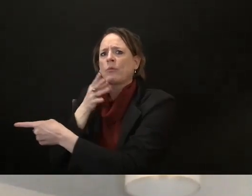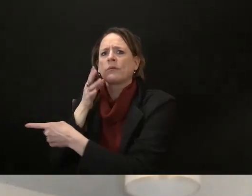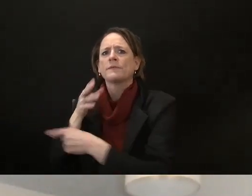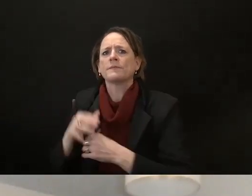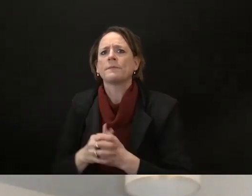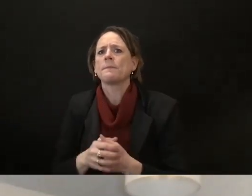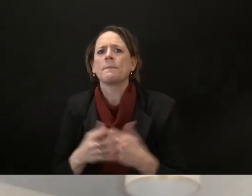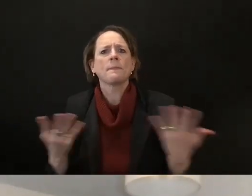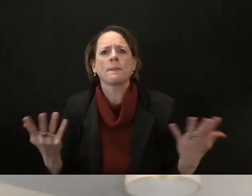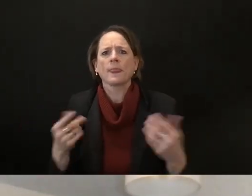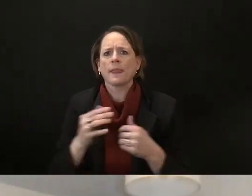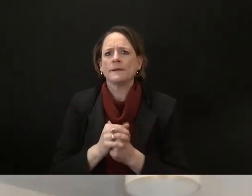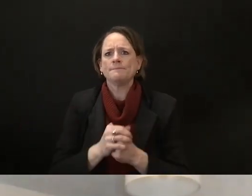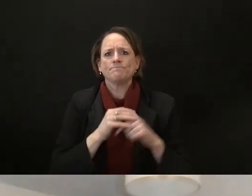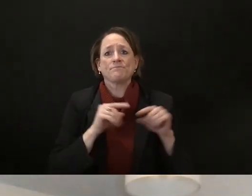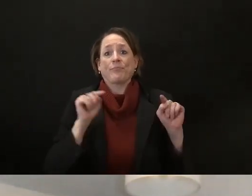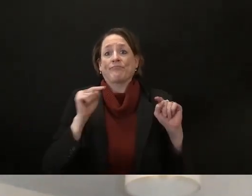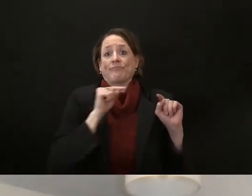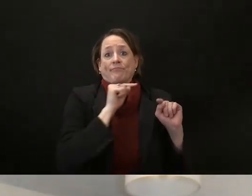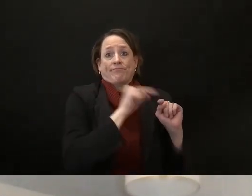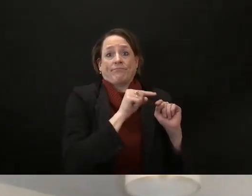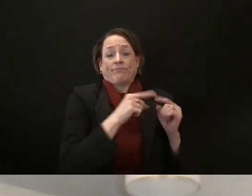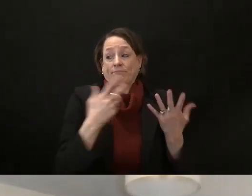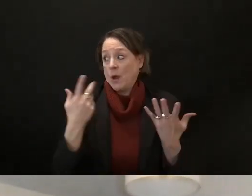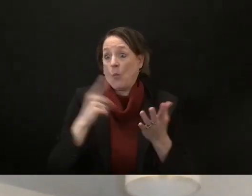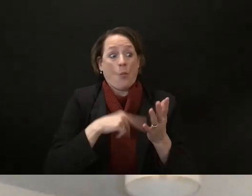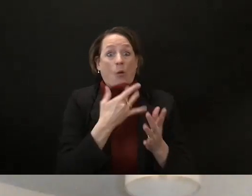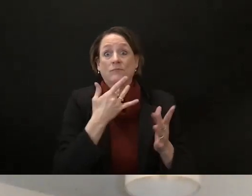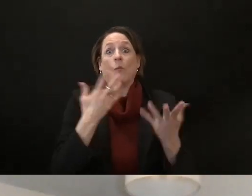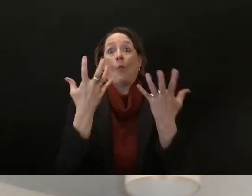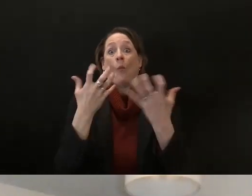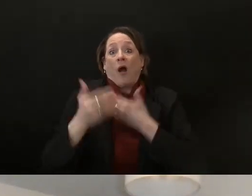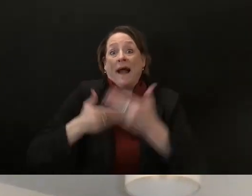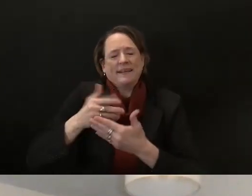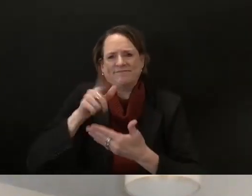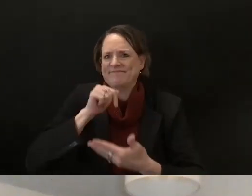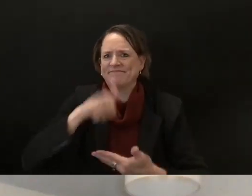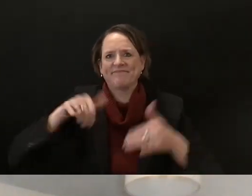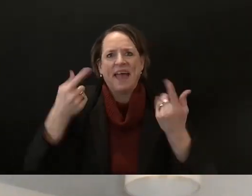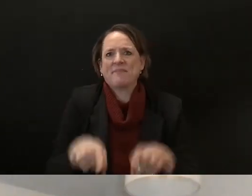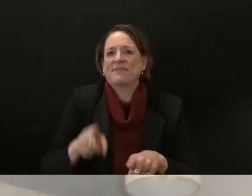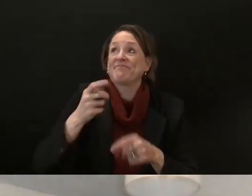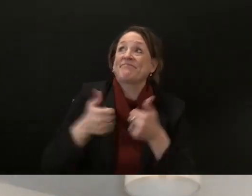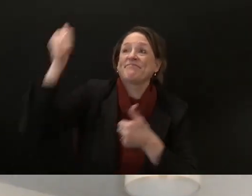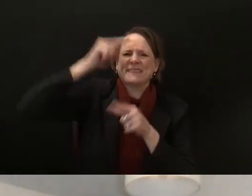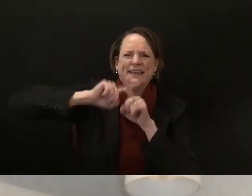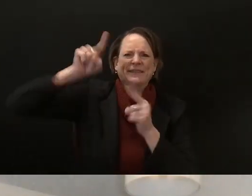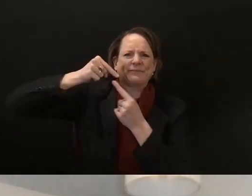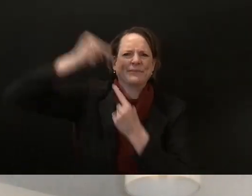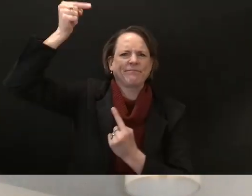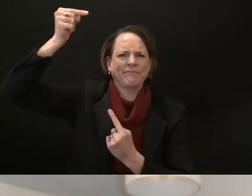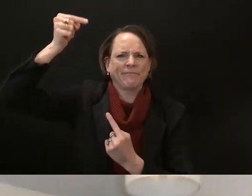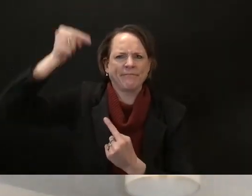nail it down the plan i-94 project has become highly controversial in part because this tremendous expenditure primarily